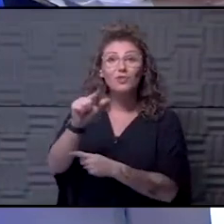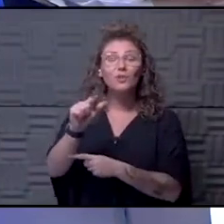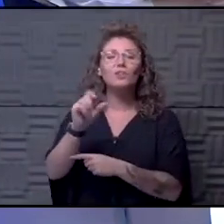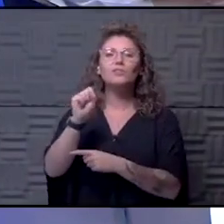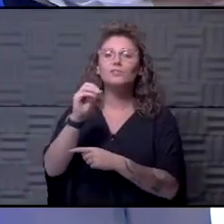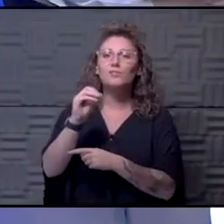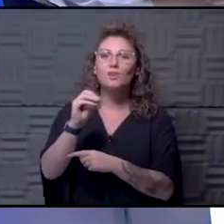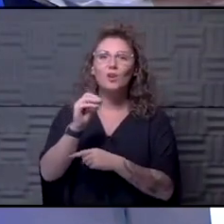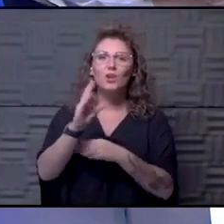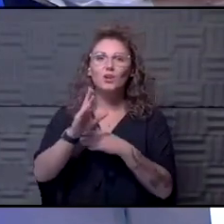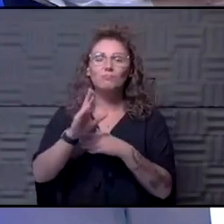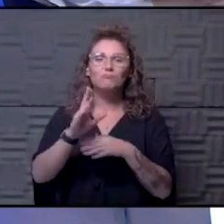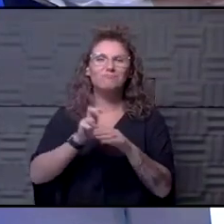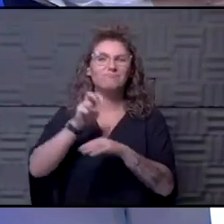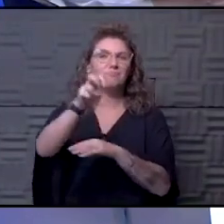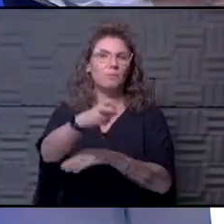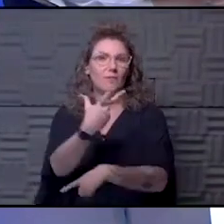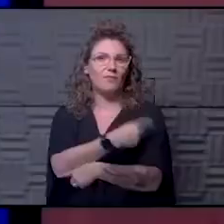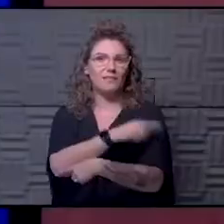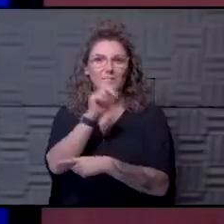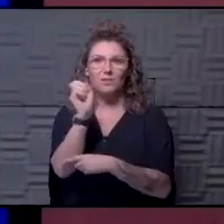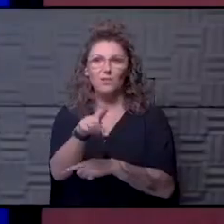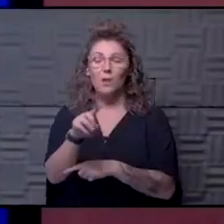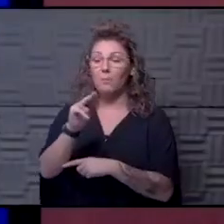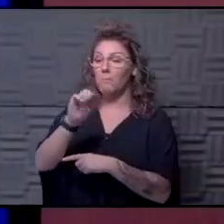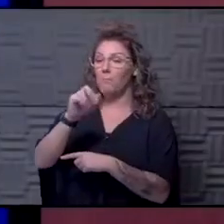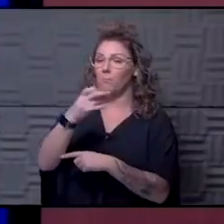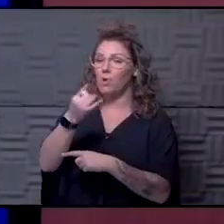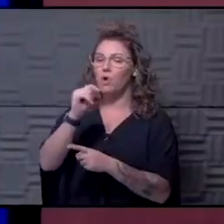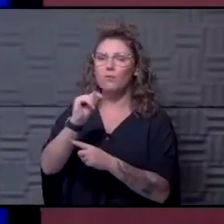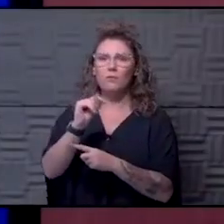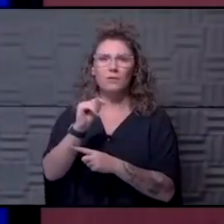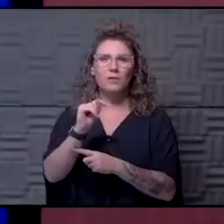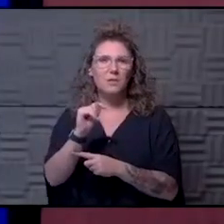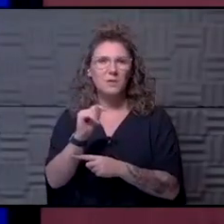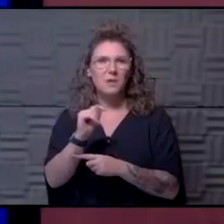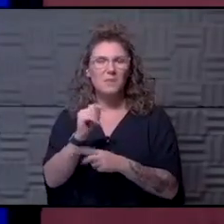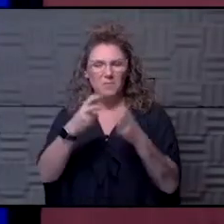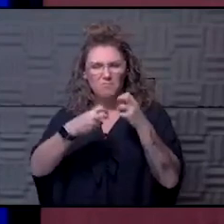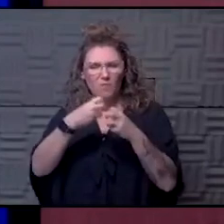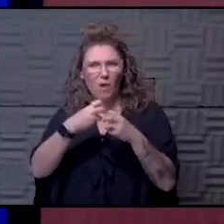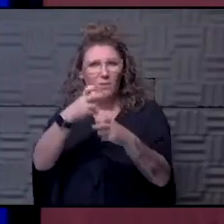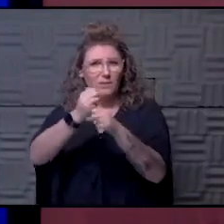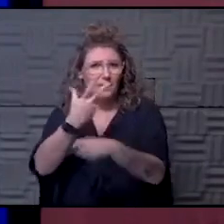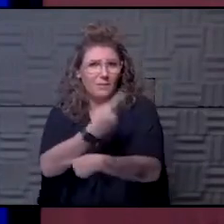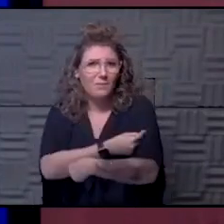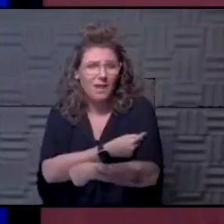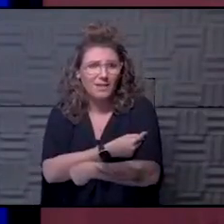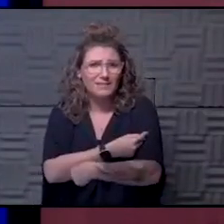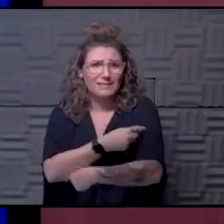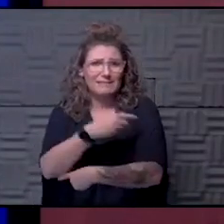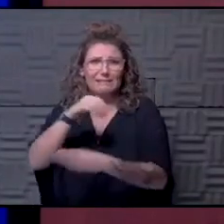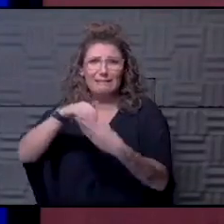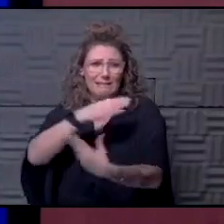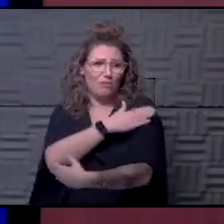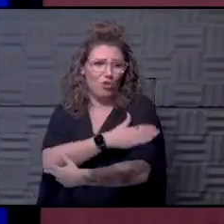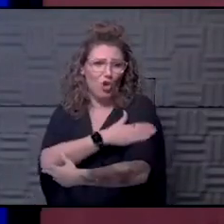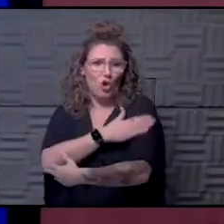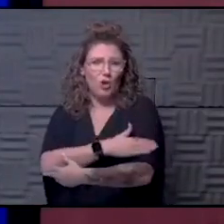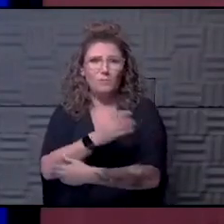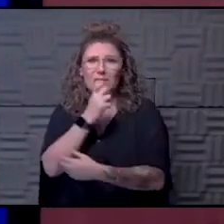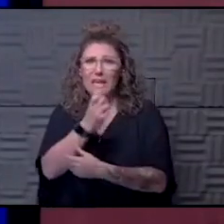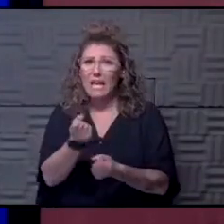we're going to move into some vaccine questions. Margaret wants to know, is the problem getting the vaccine into people's arms, not enough